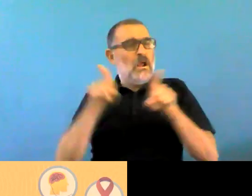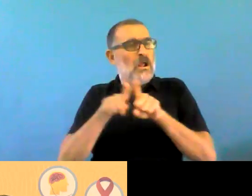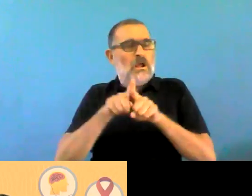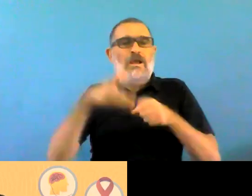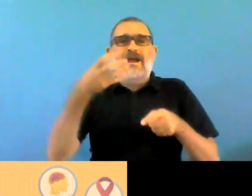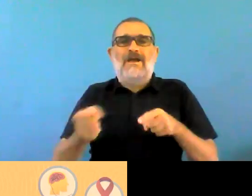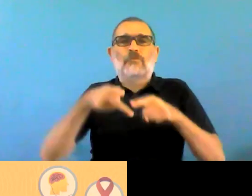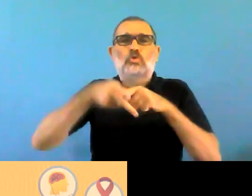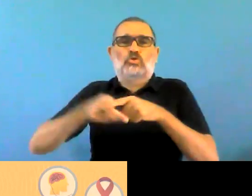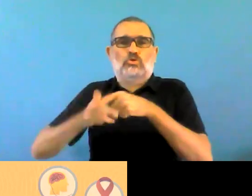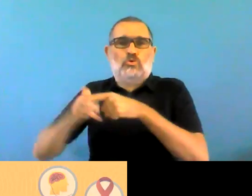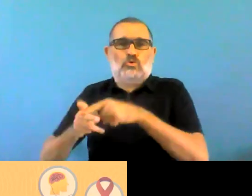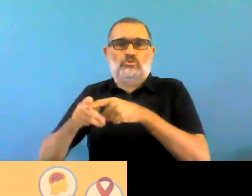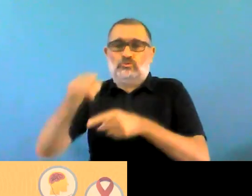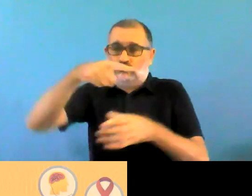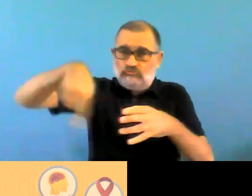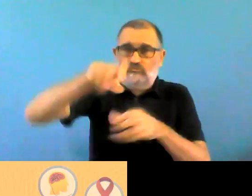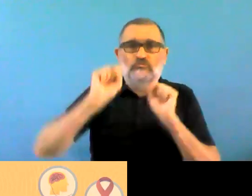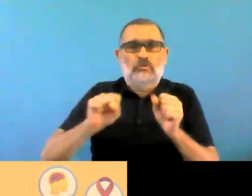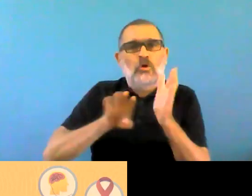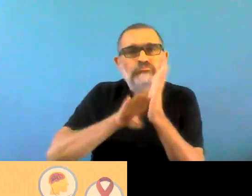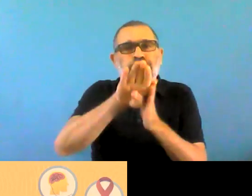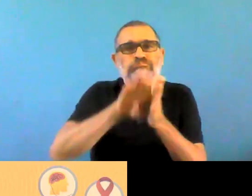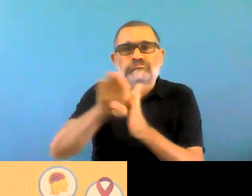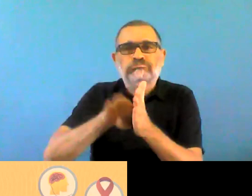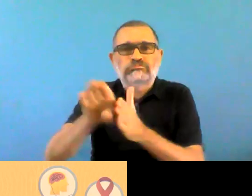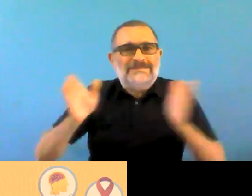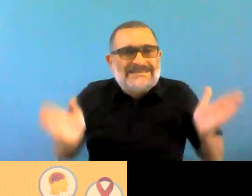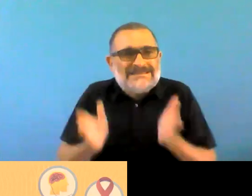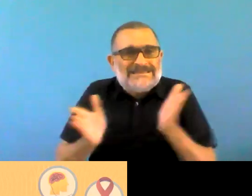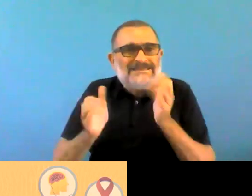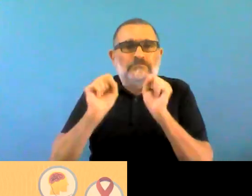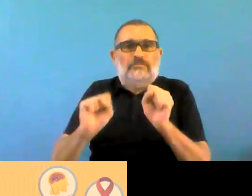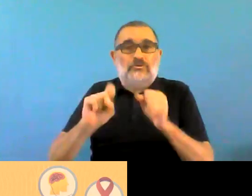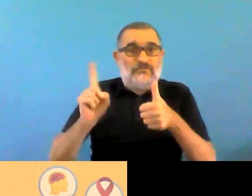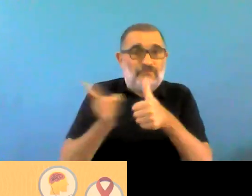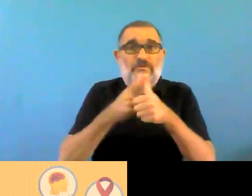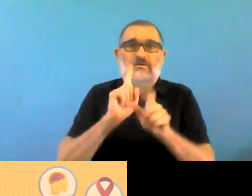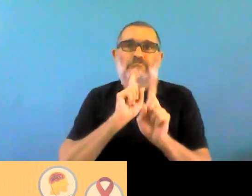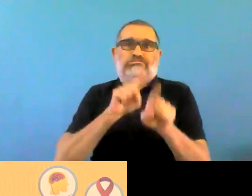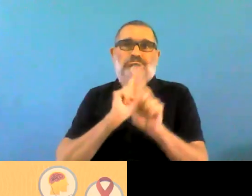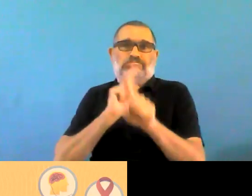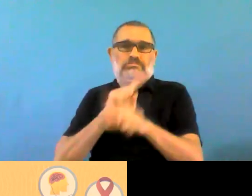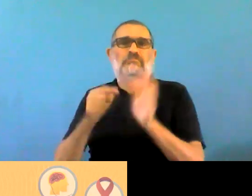not for the public are looking at some of those